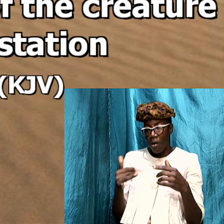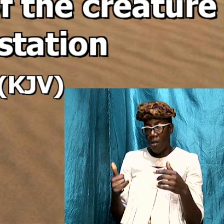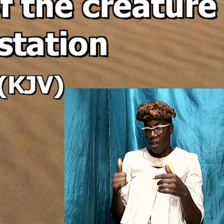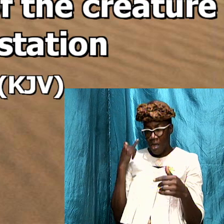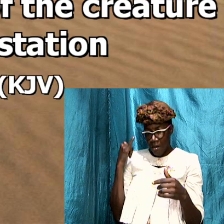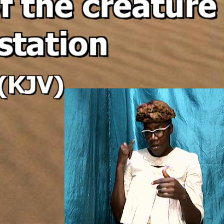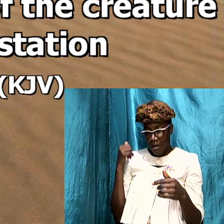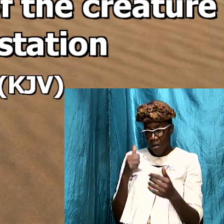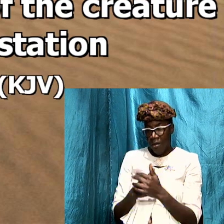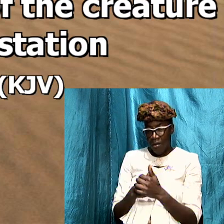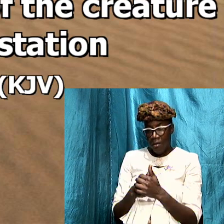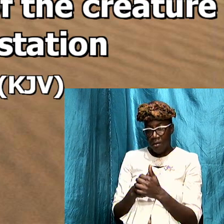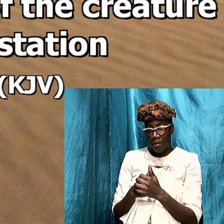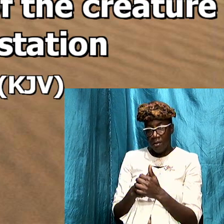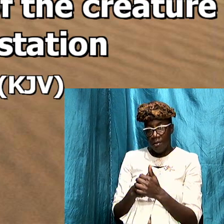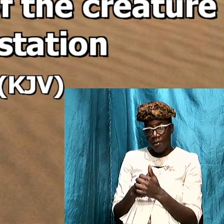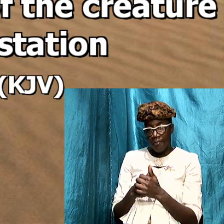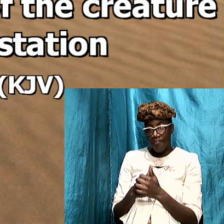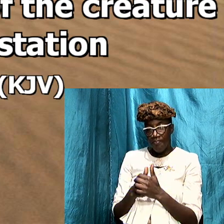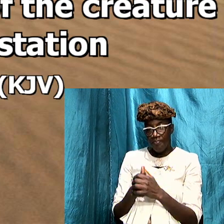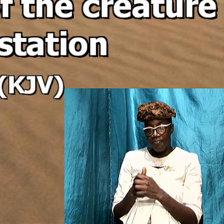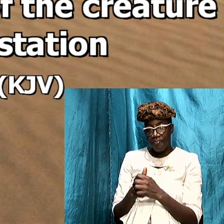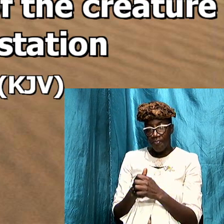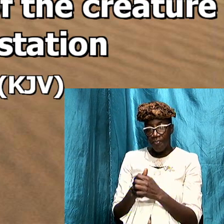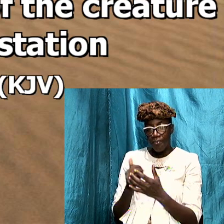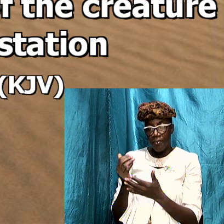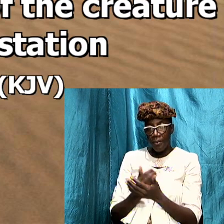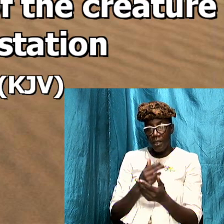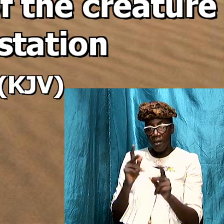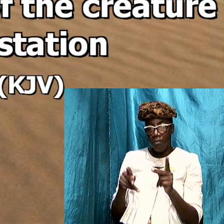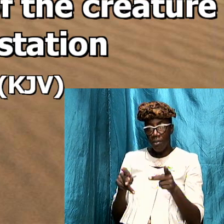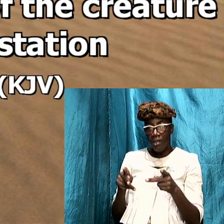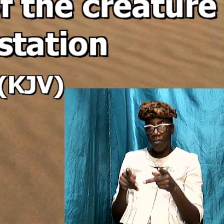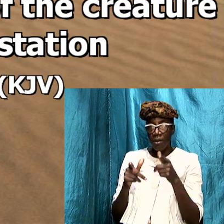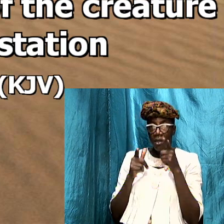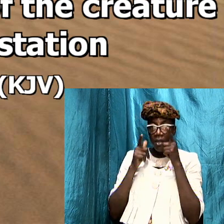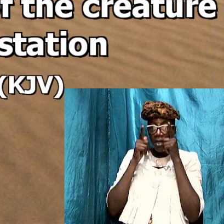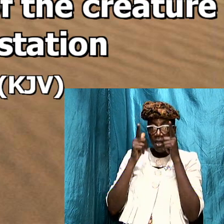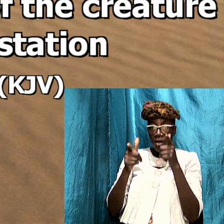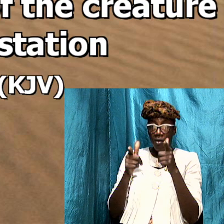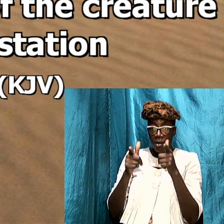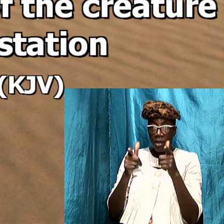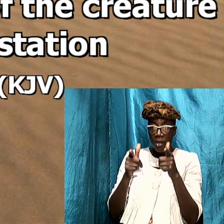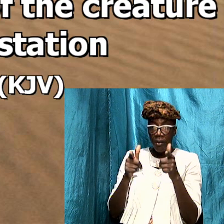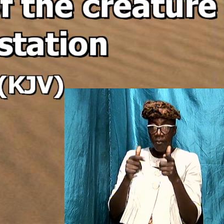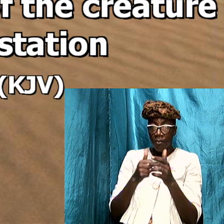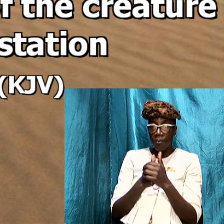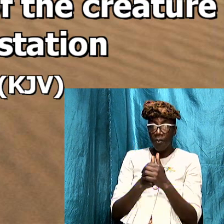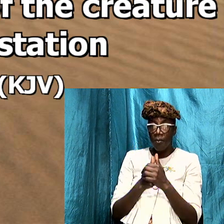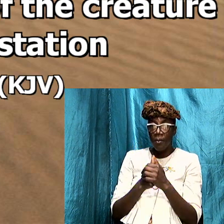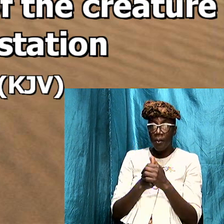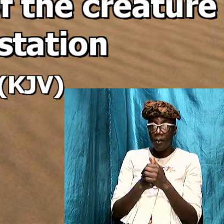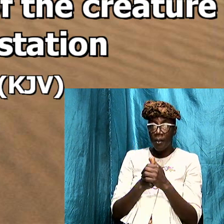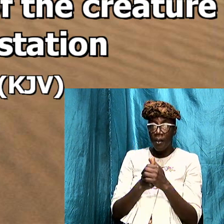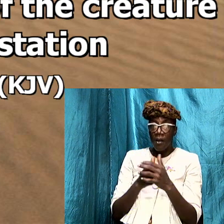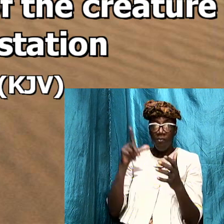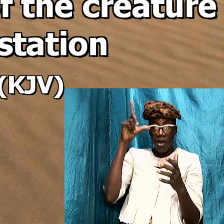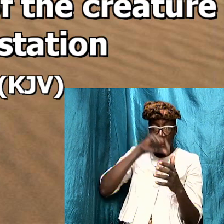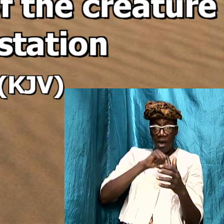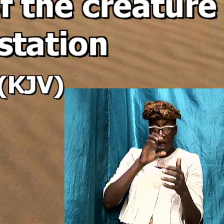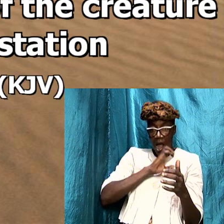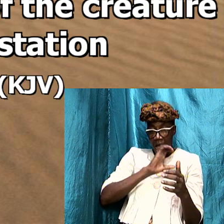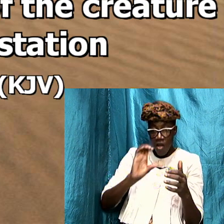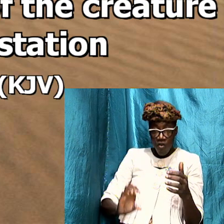of the year to the extent that some folks know are looking for antichrist to come some folks are literally